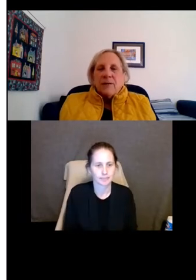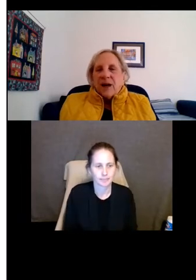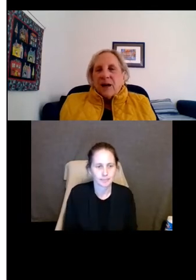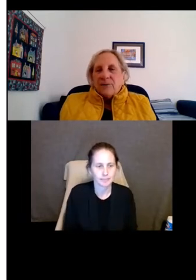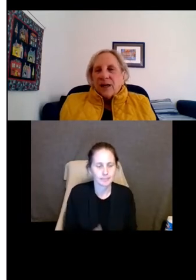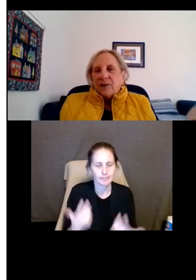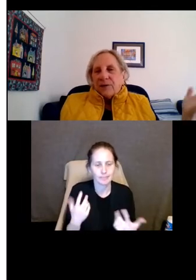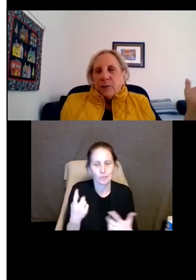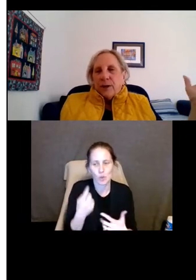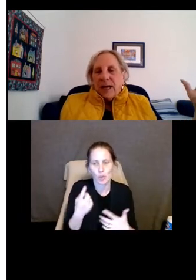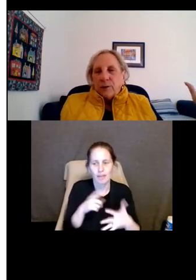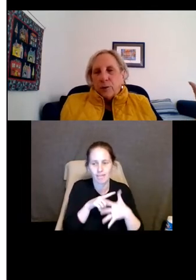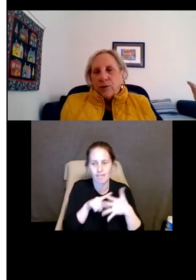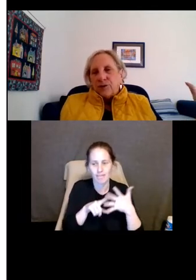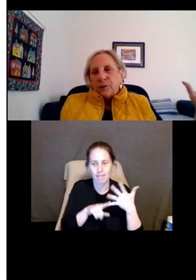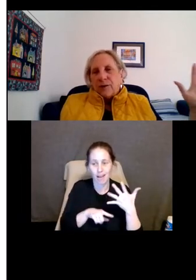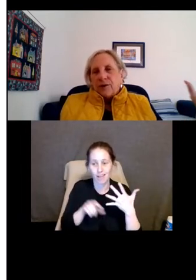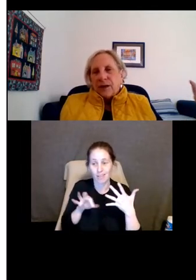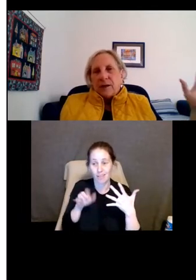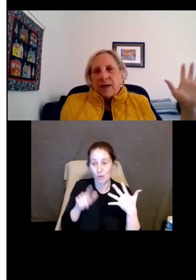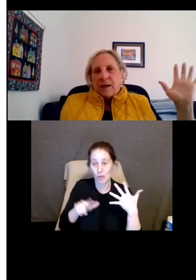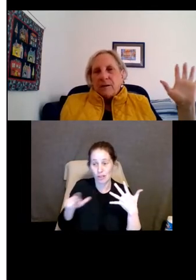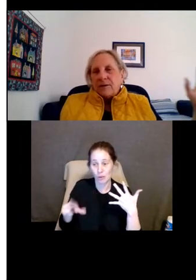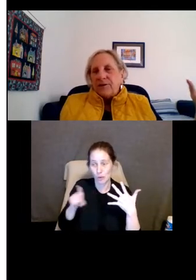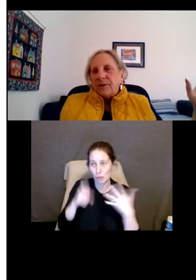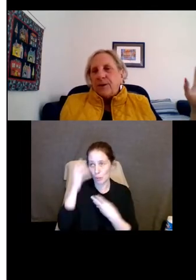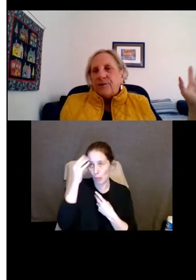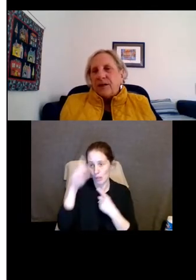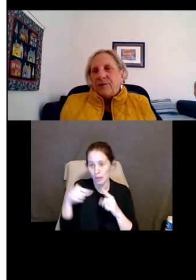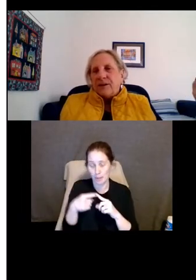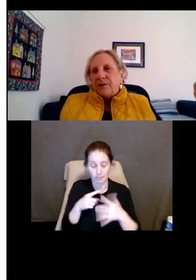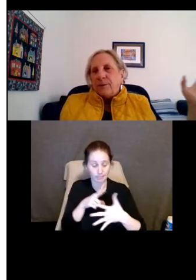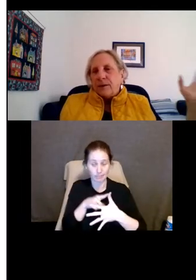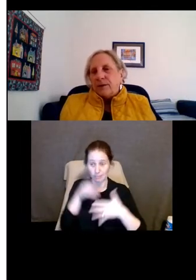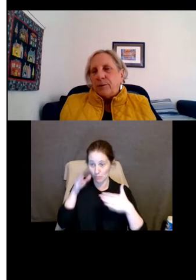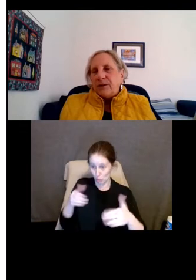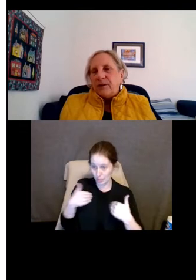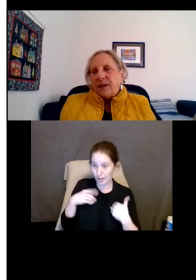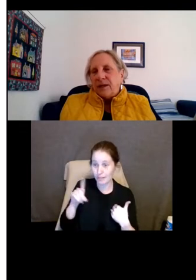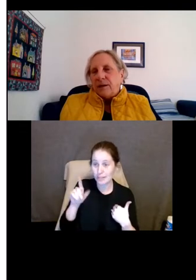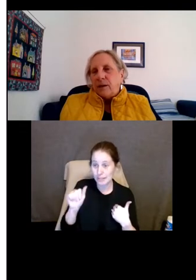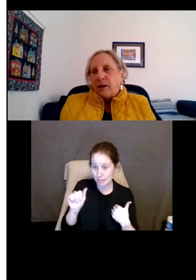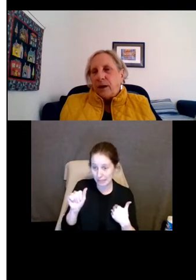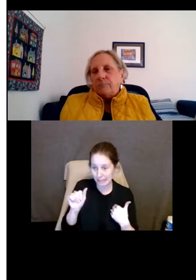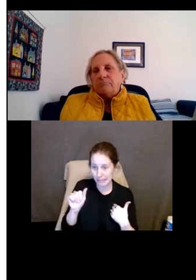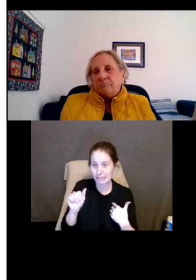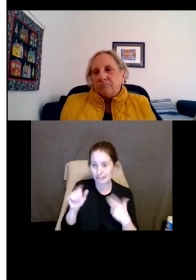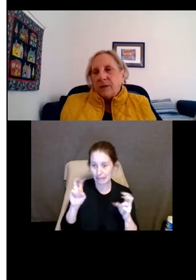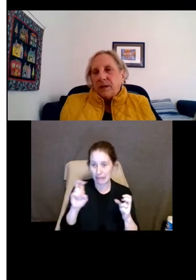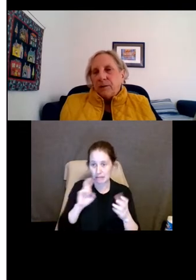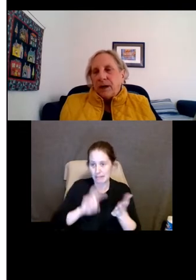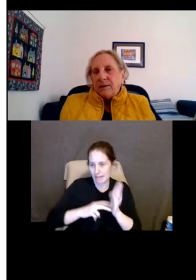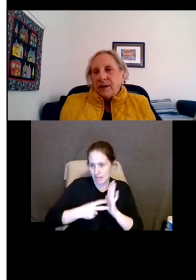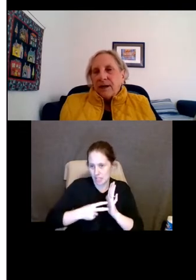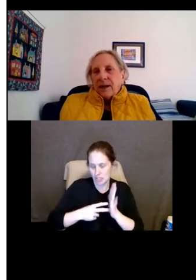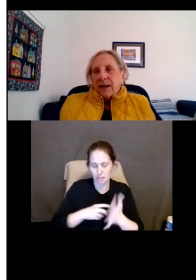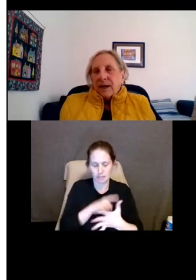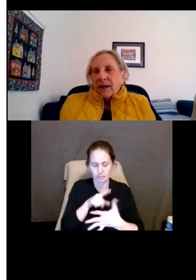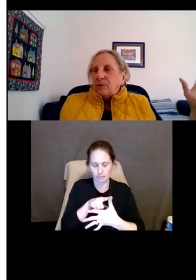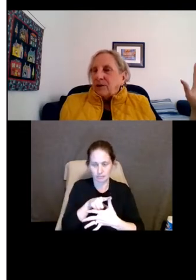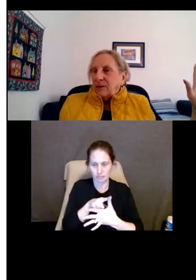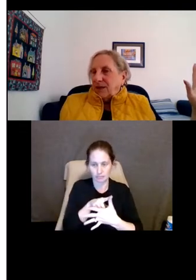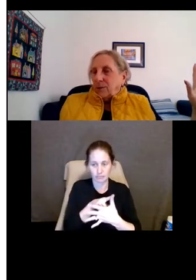there's really only five things if you're a landlord that you have to think about. Does the person have a disability within the meaning of the law? Right?